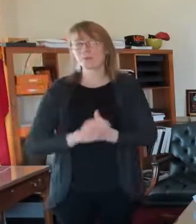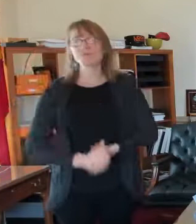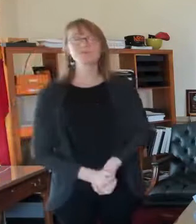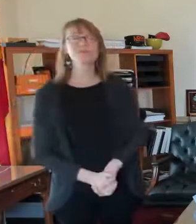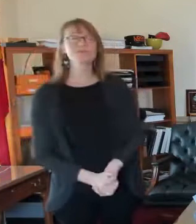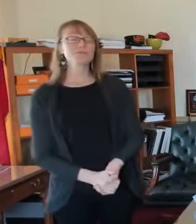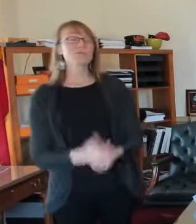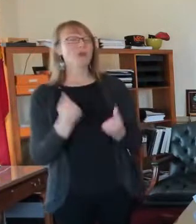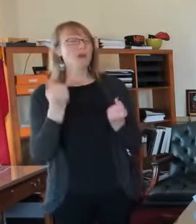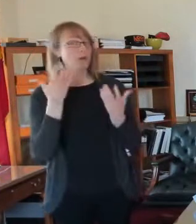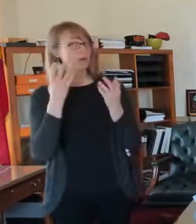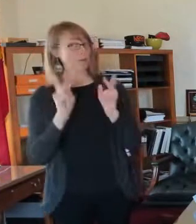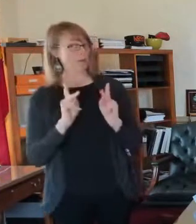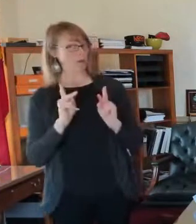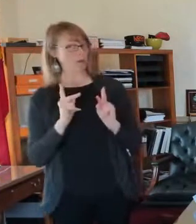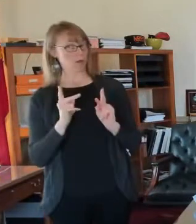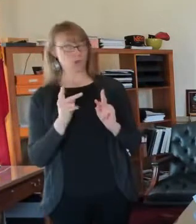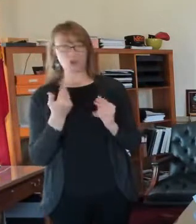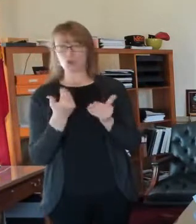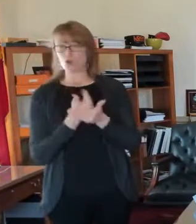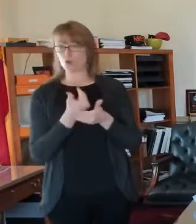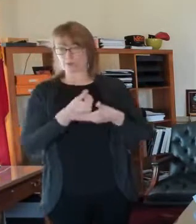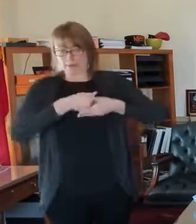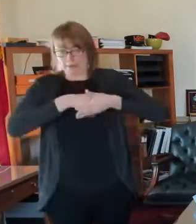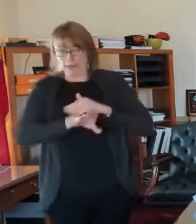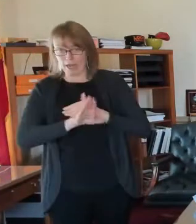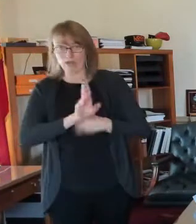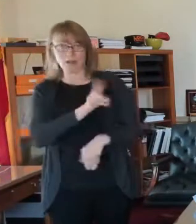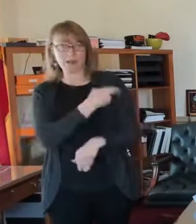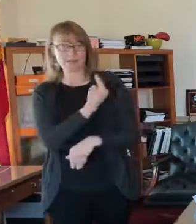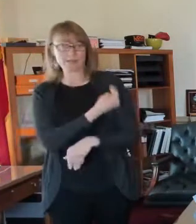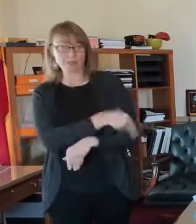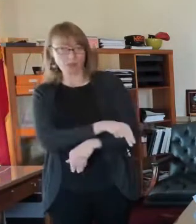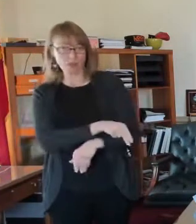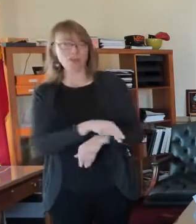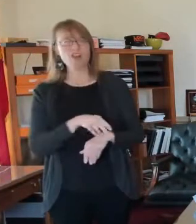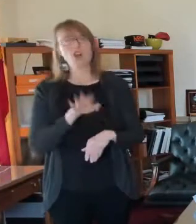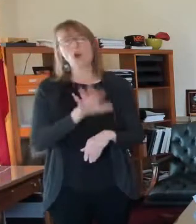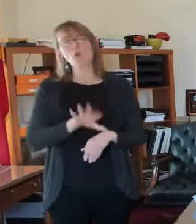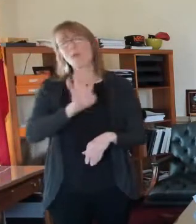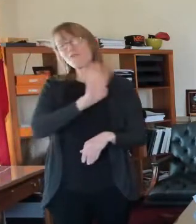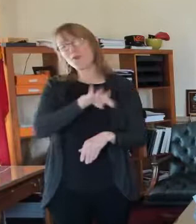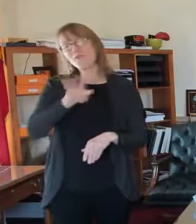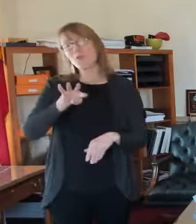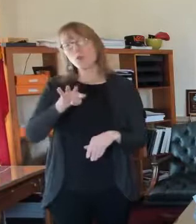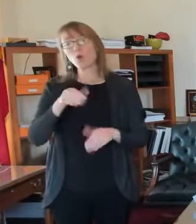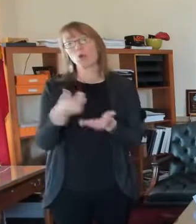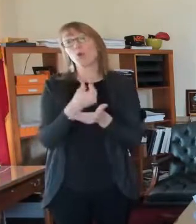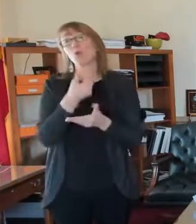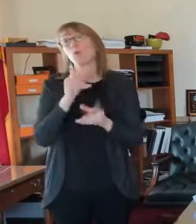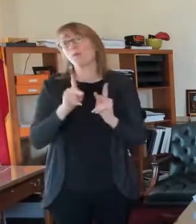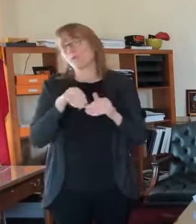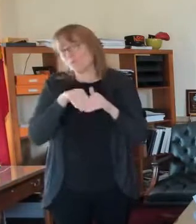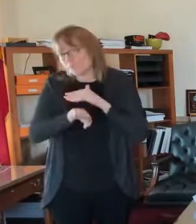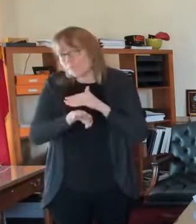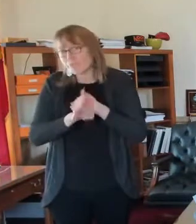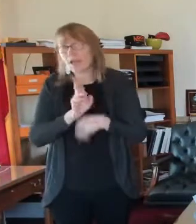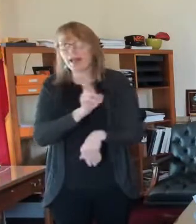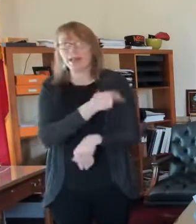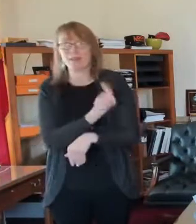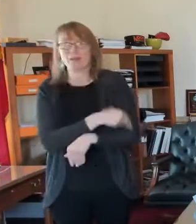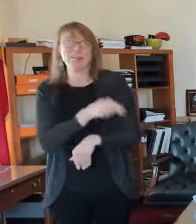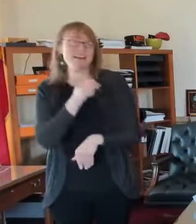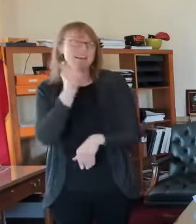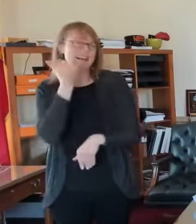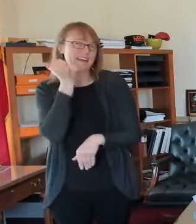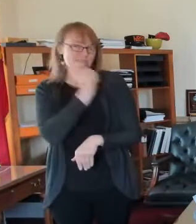average of about 44 seven day average 44 people a day are being newly admitted